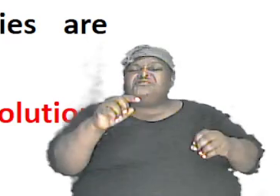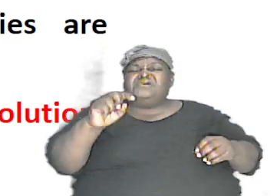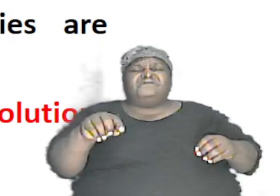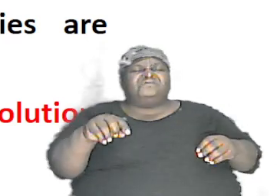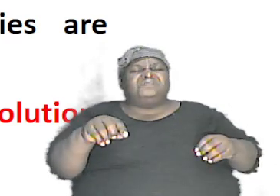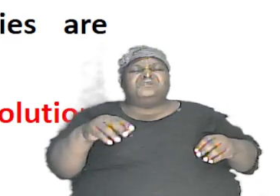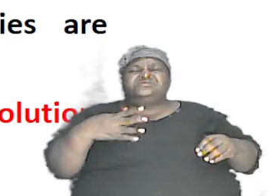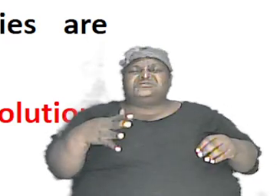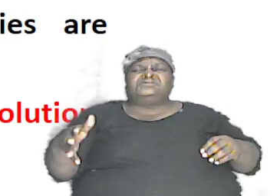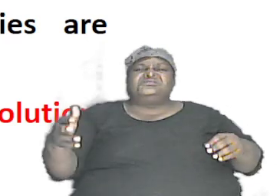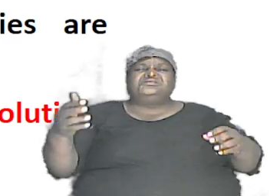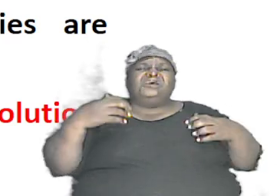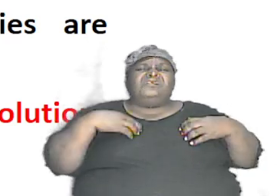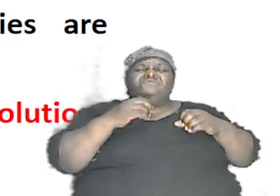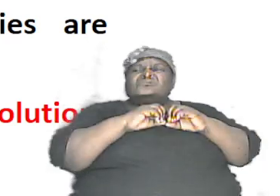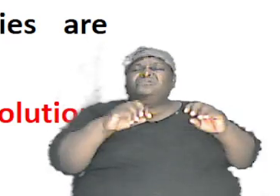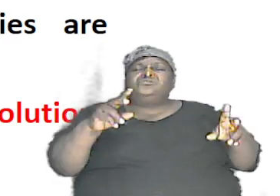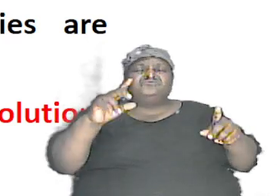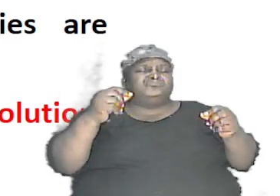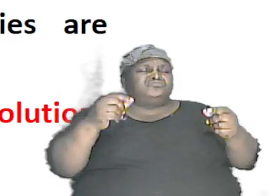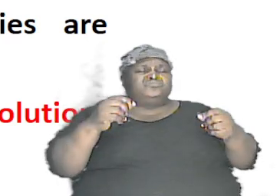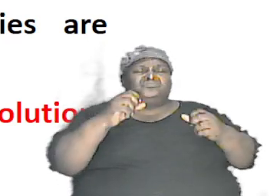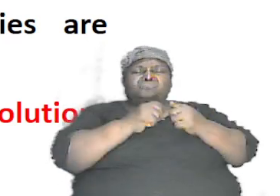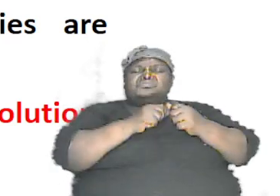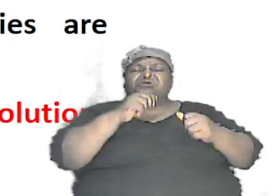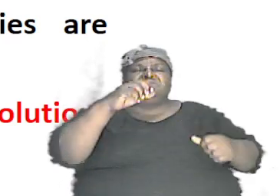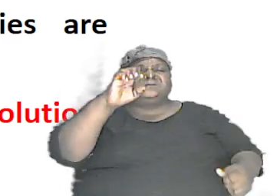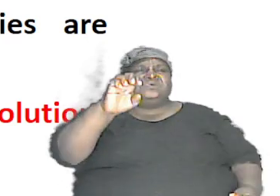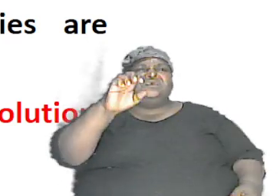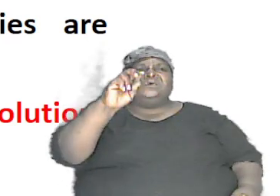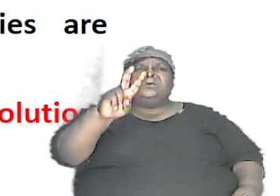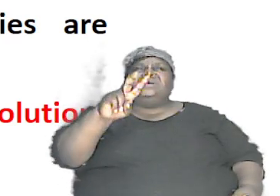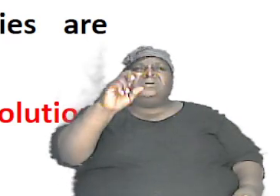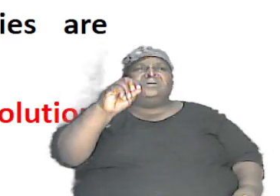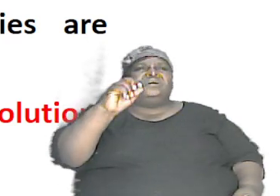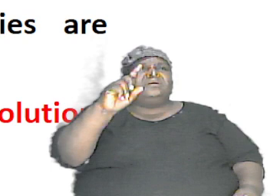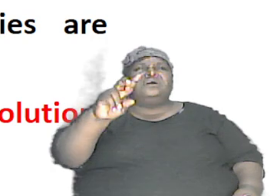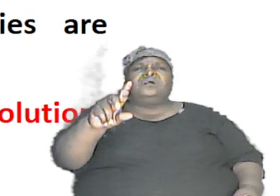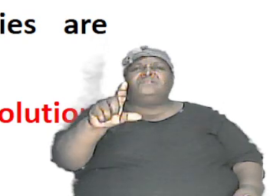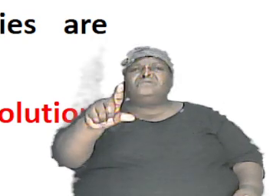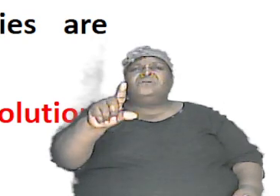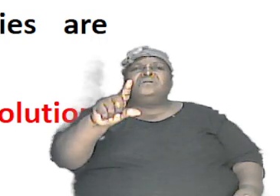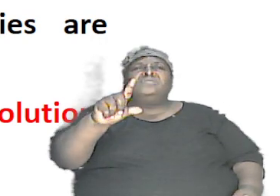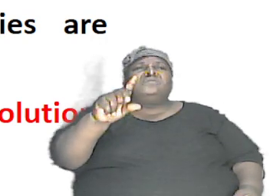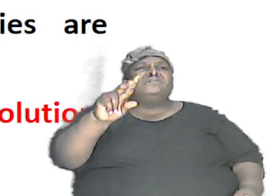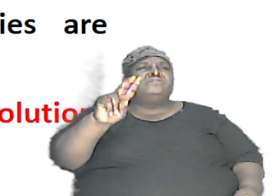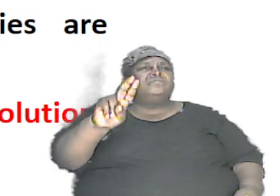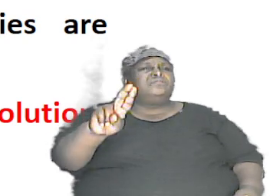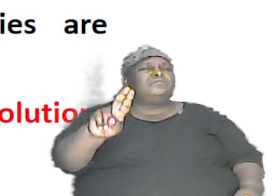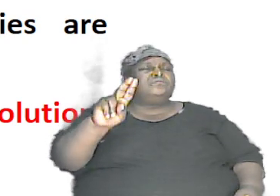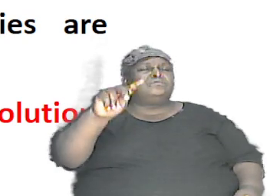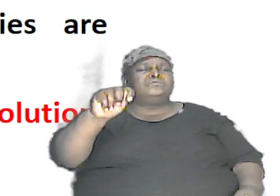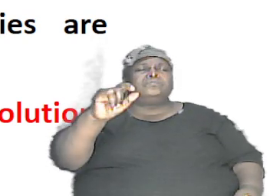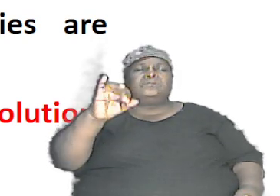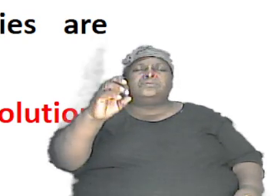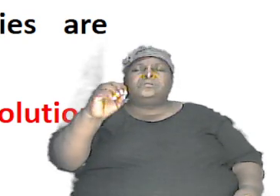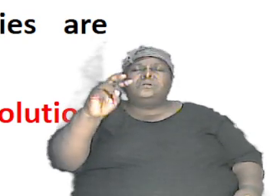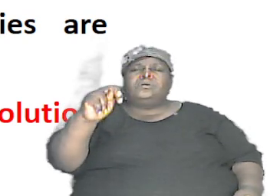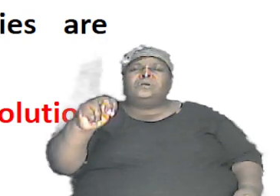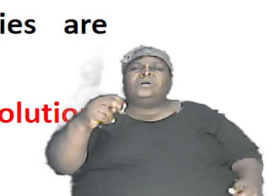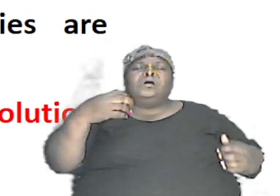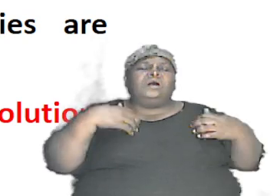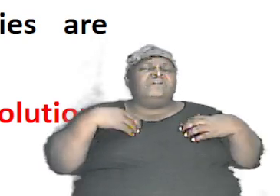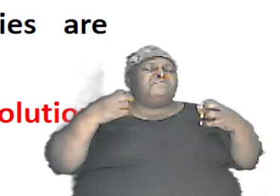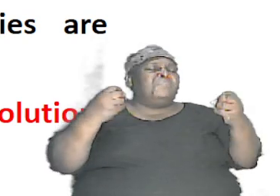evolution these are just natural selection natural occurring things as you have a lot of dogs and they